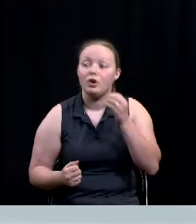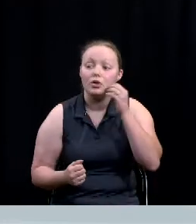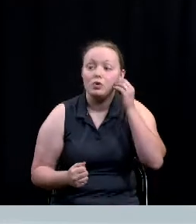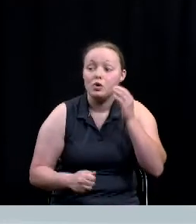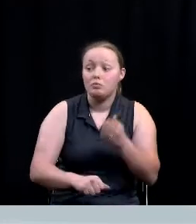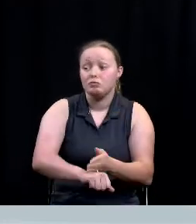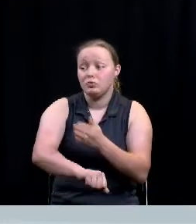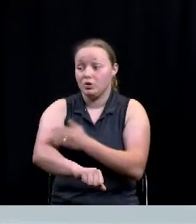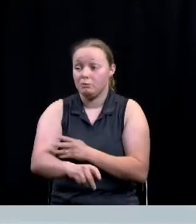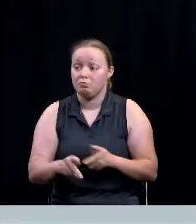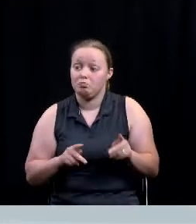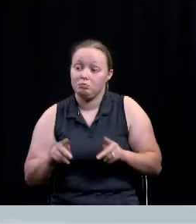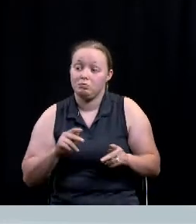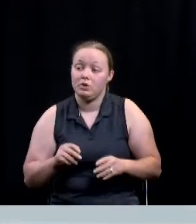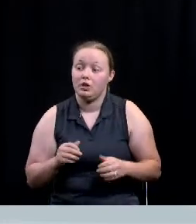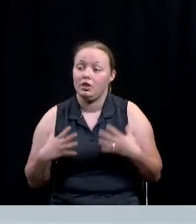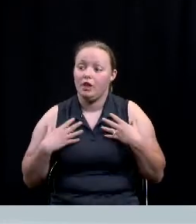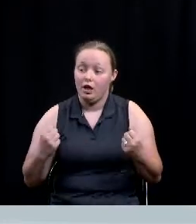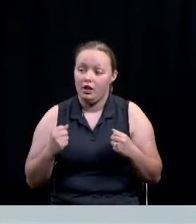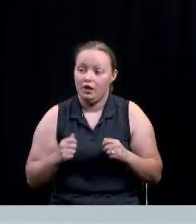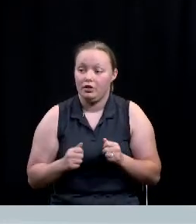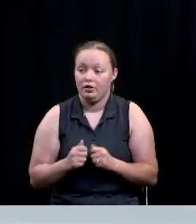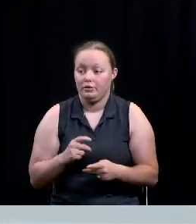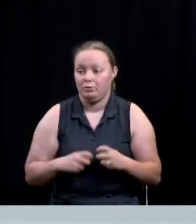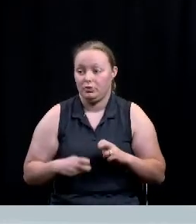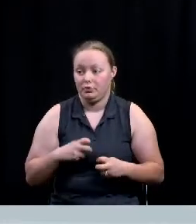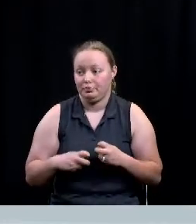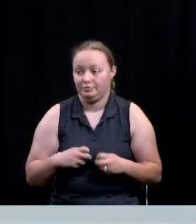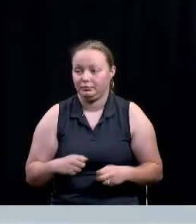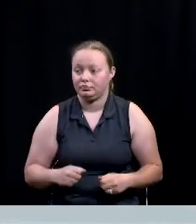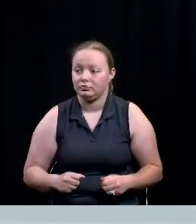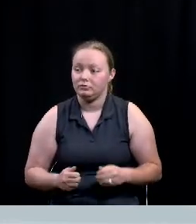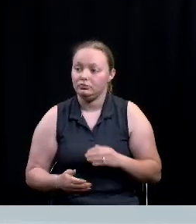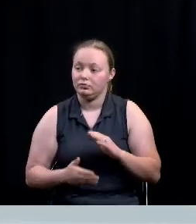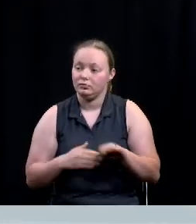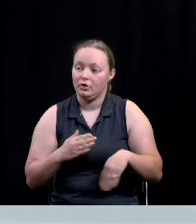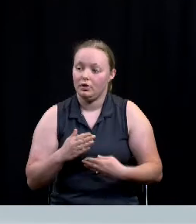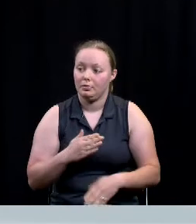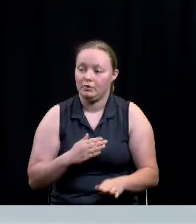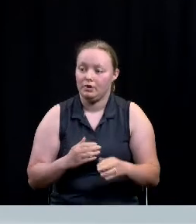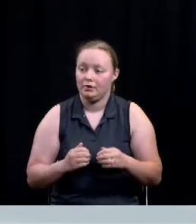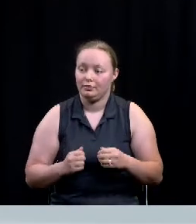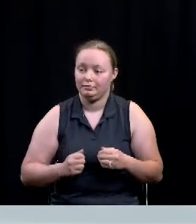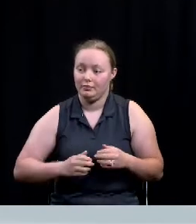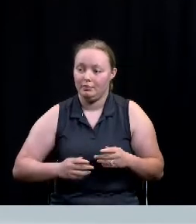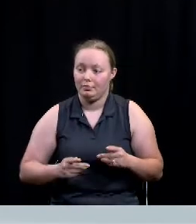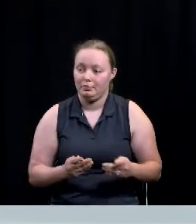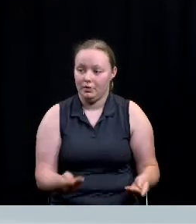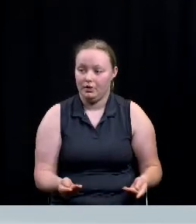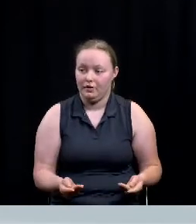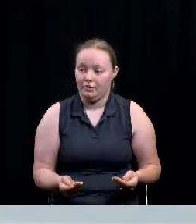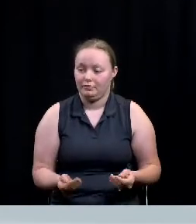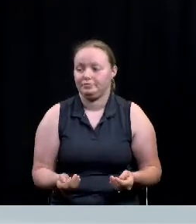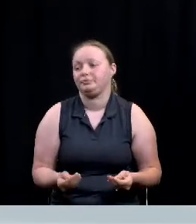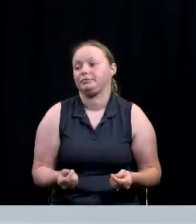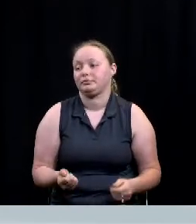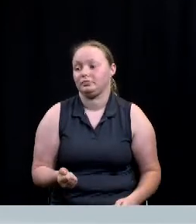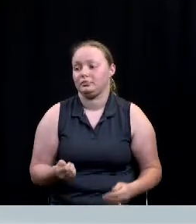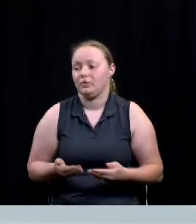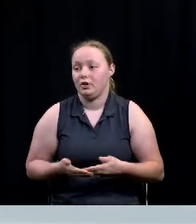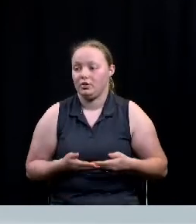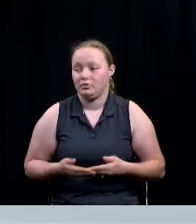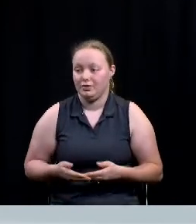issues specialized services for postpartum depression and parent child attachment issues opening of a child respite